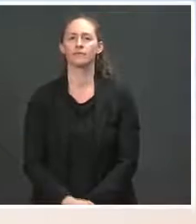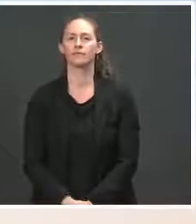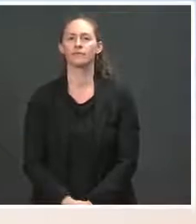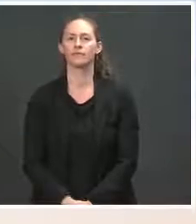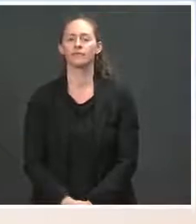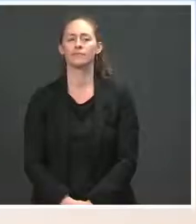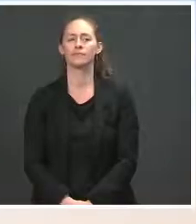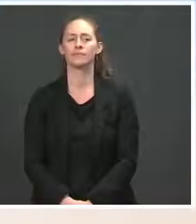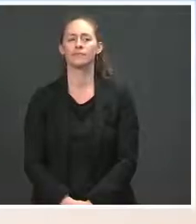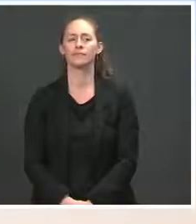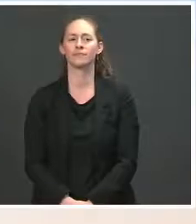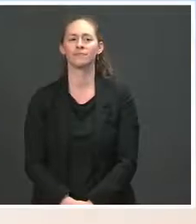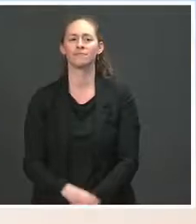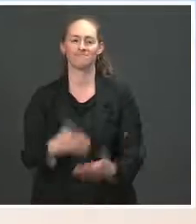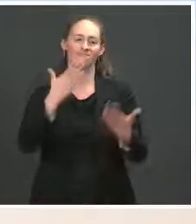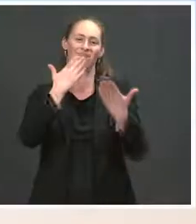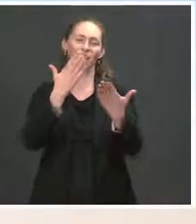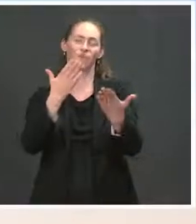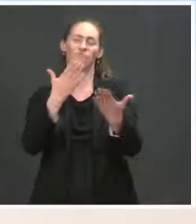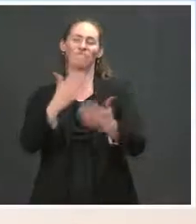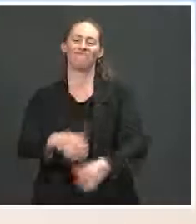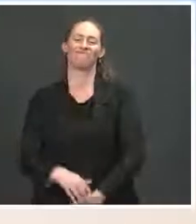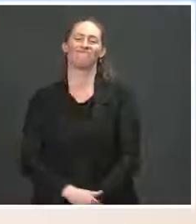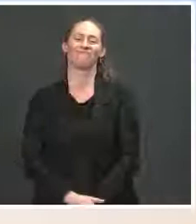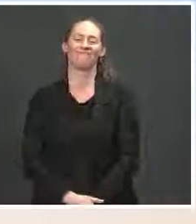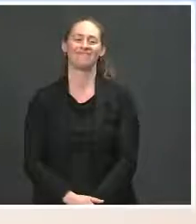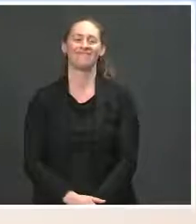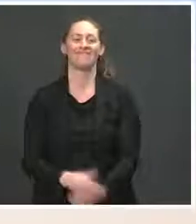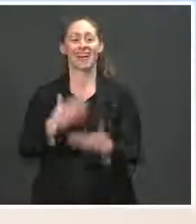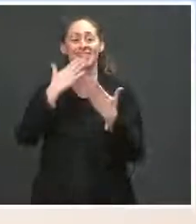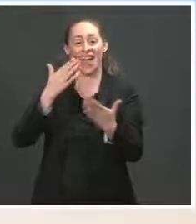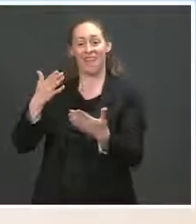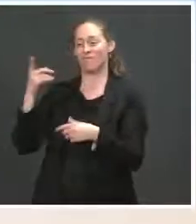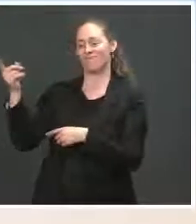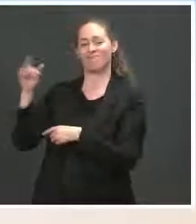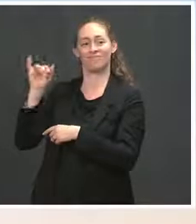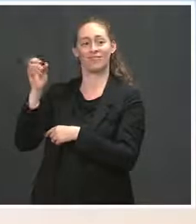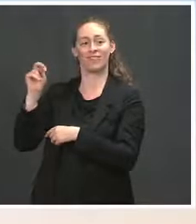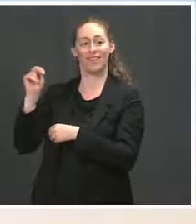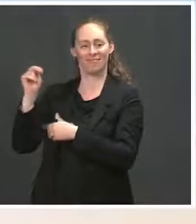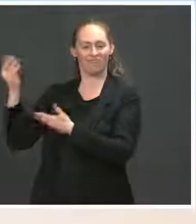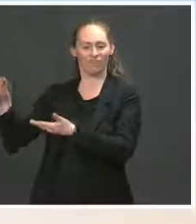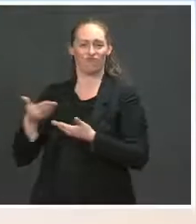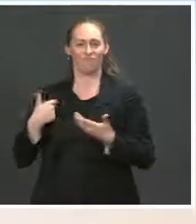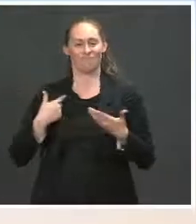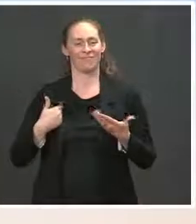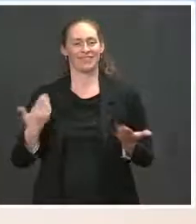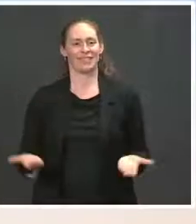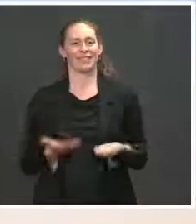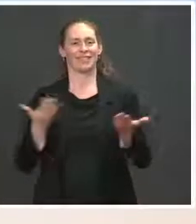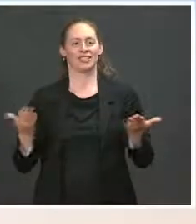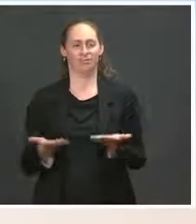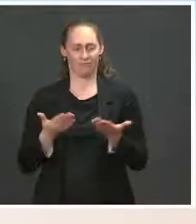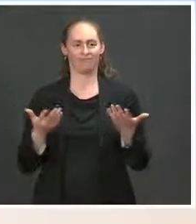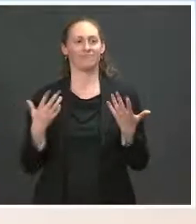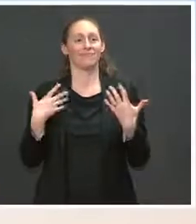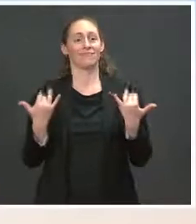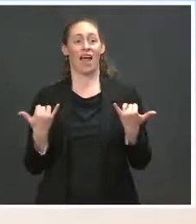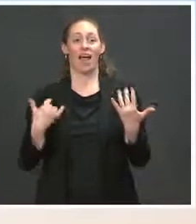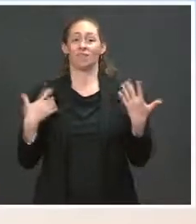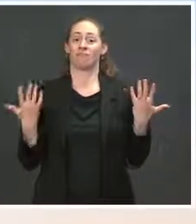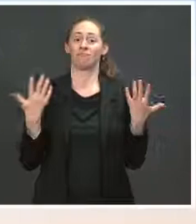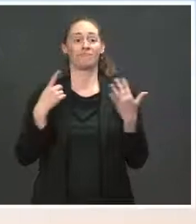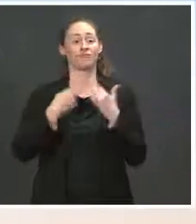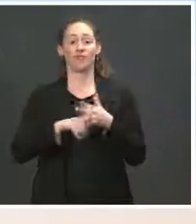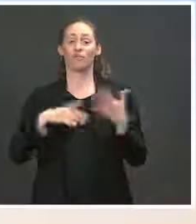Thank you so much, Jen, for inviting me to be here today. I want to start off by wishing everyone a